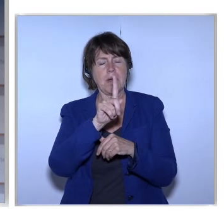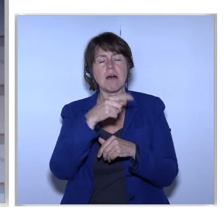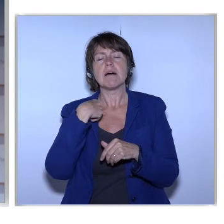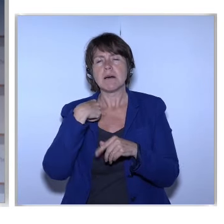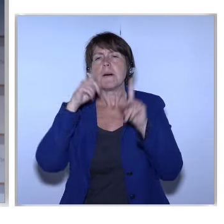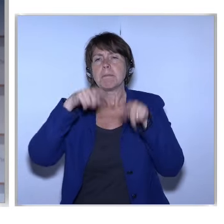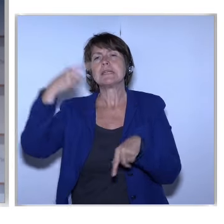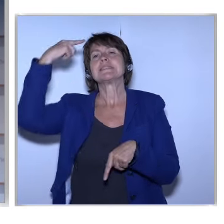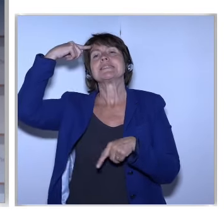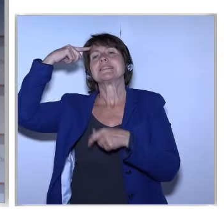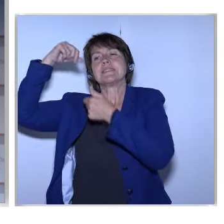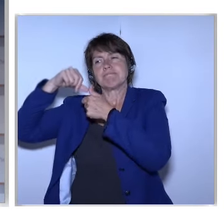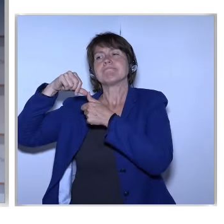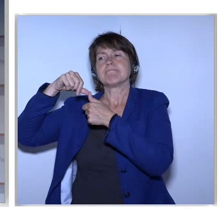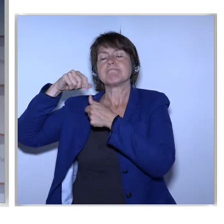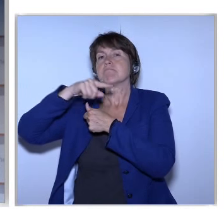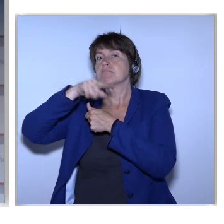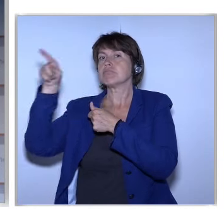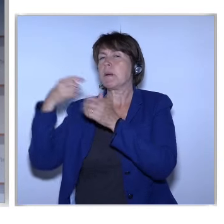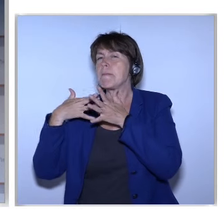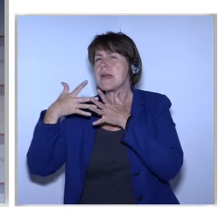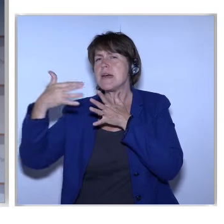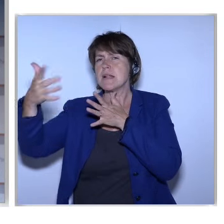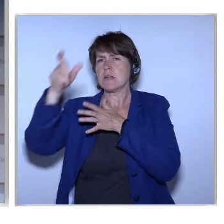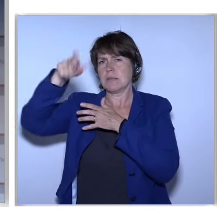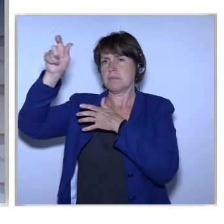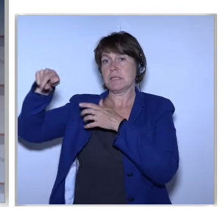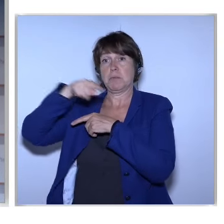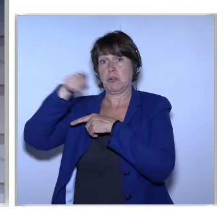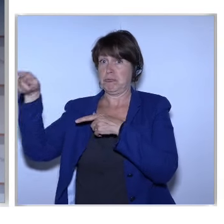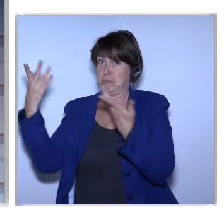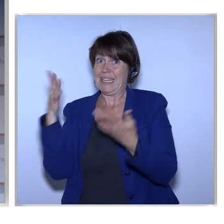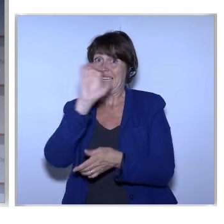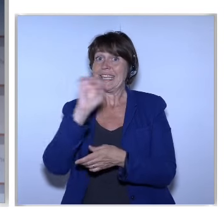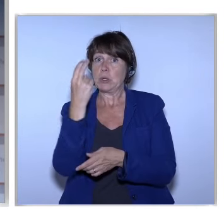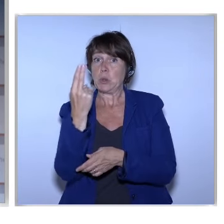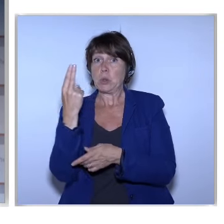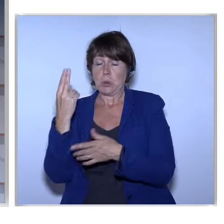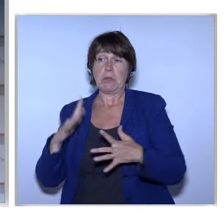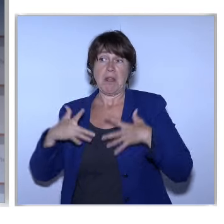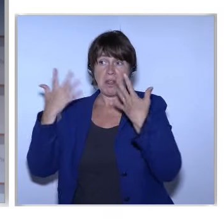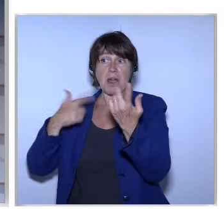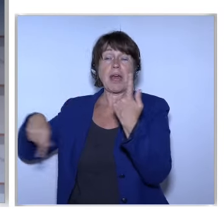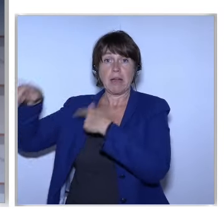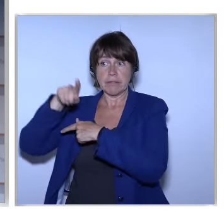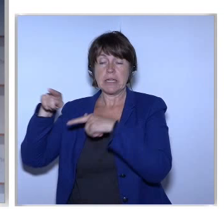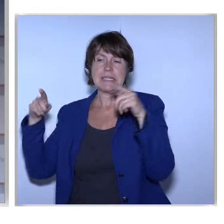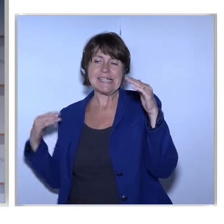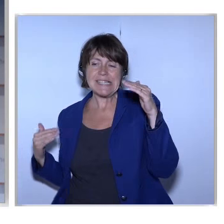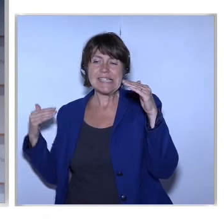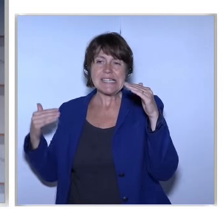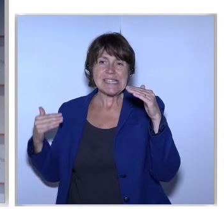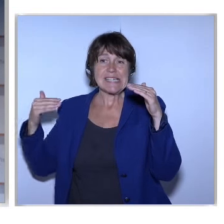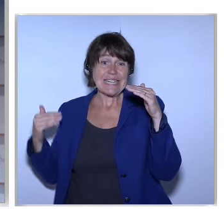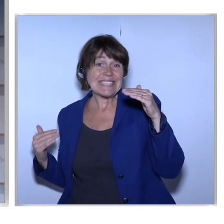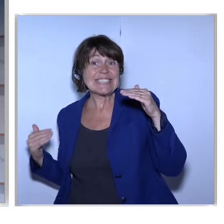Remember That For Tens Of Millions Of People Ordinary Europeans Getting To That Stage Is